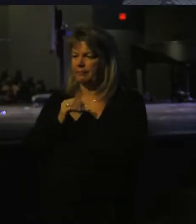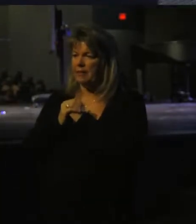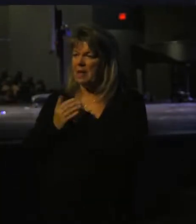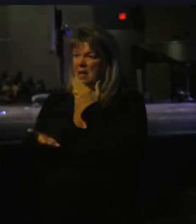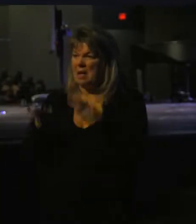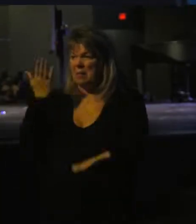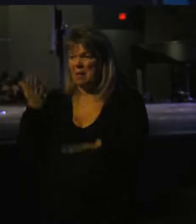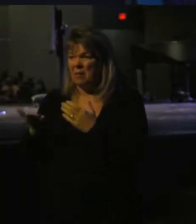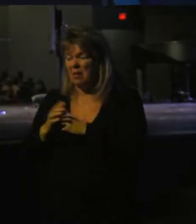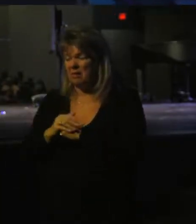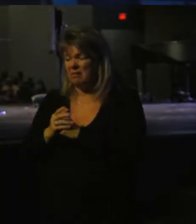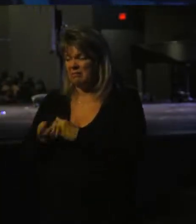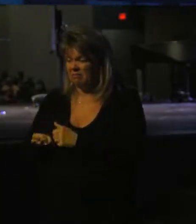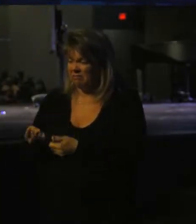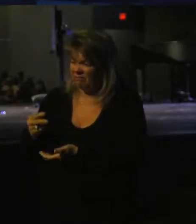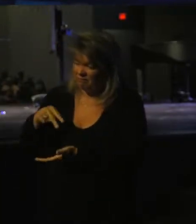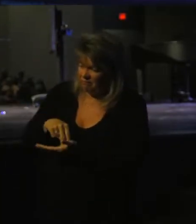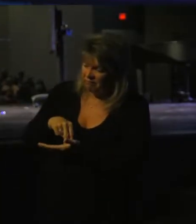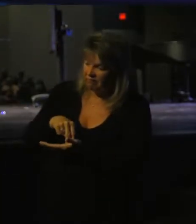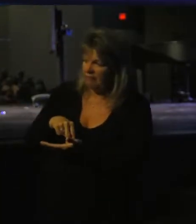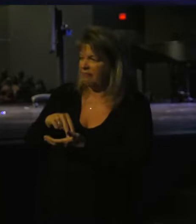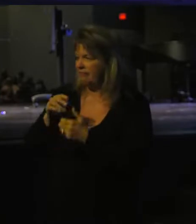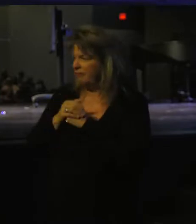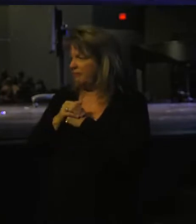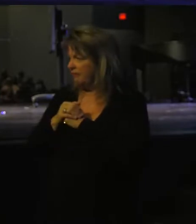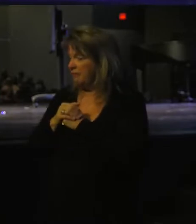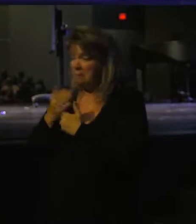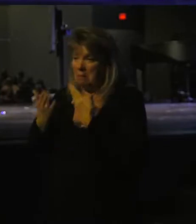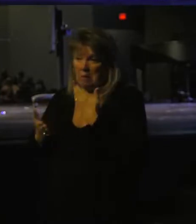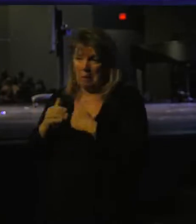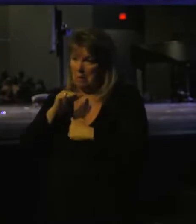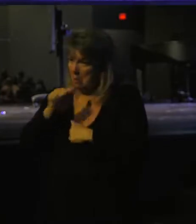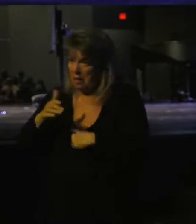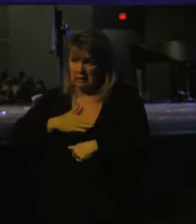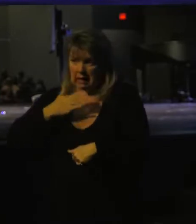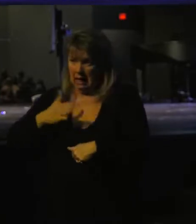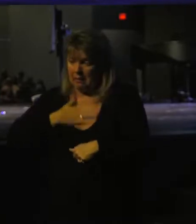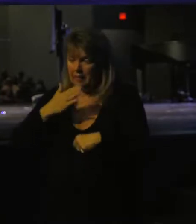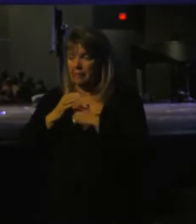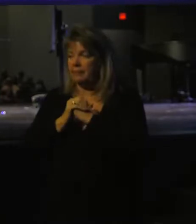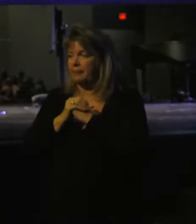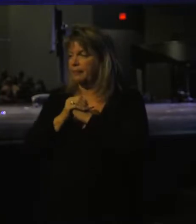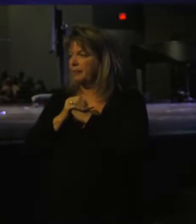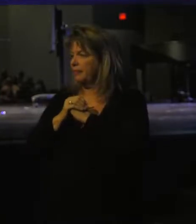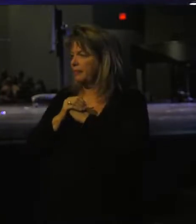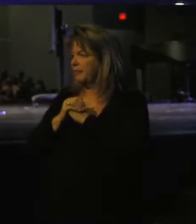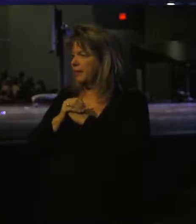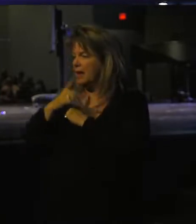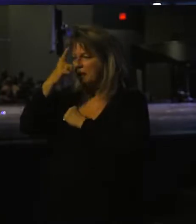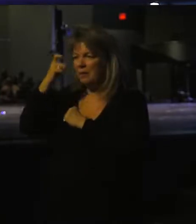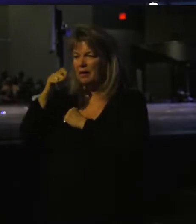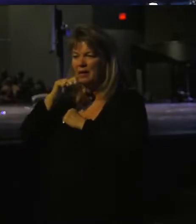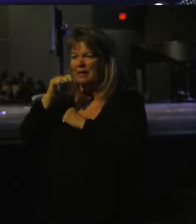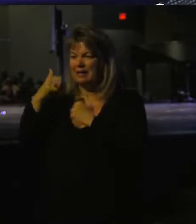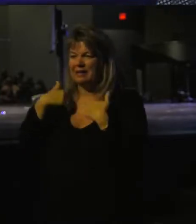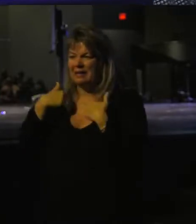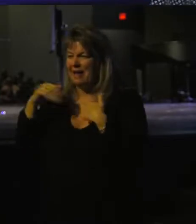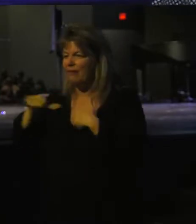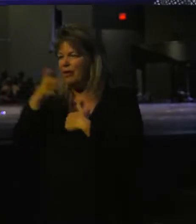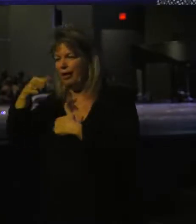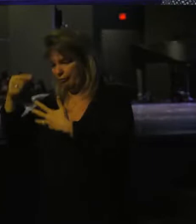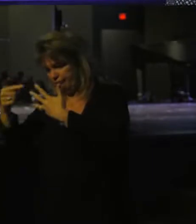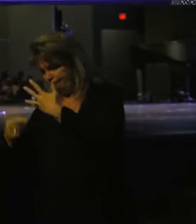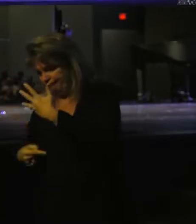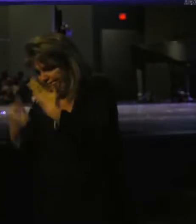Or maybe what if he rolled out of bed and maybe he wasn't as happy because he didn't have all the understanding?